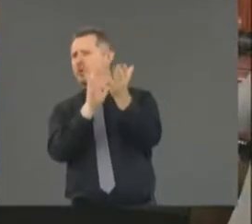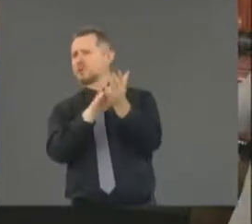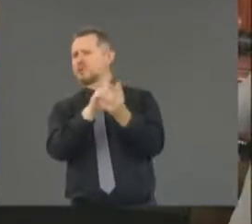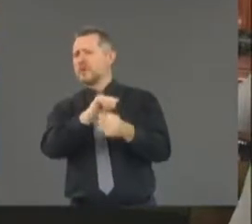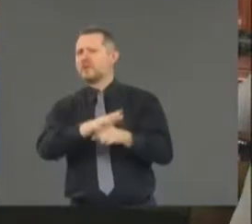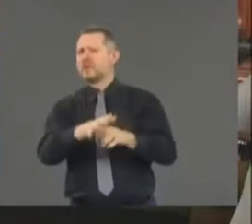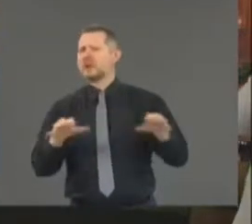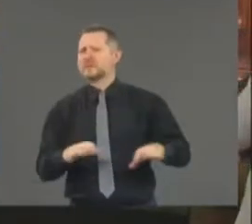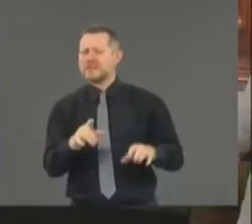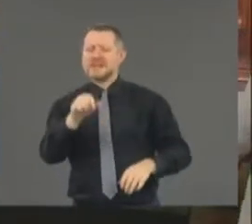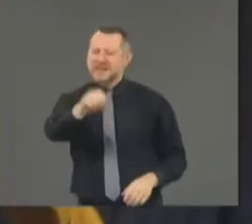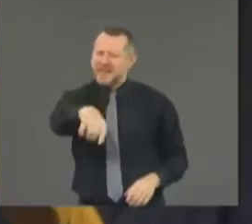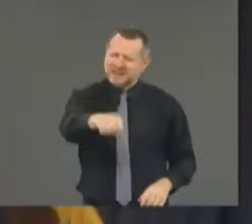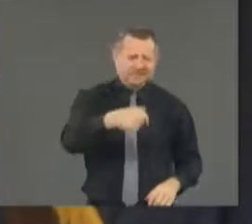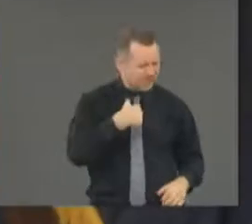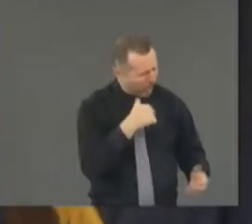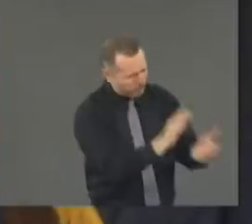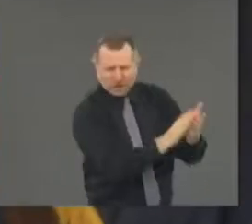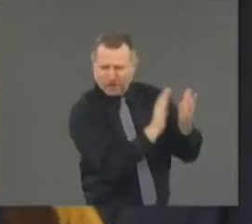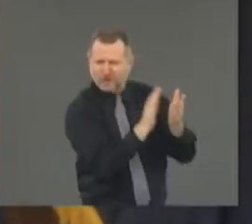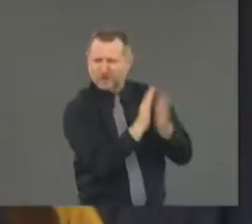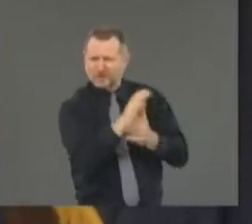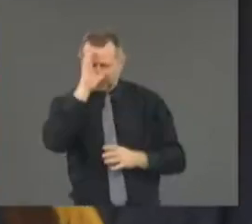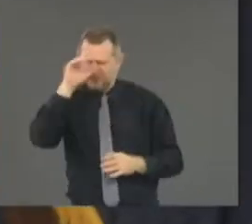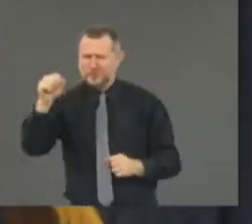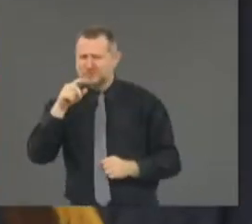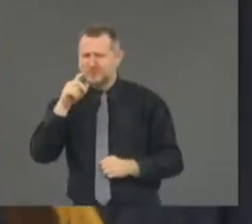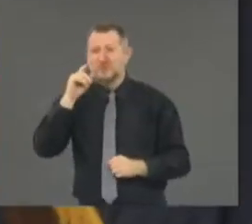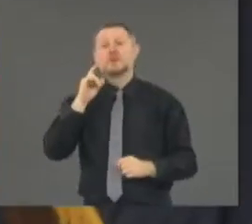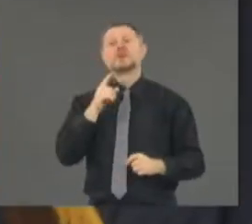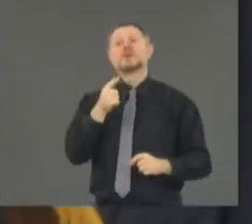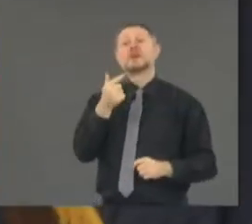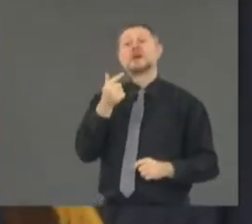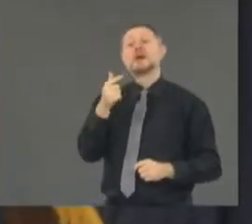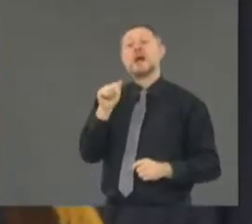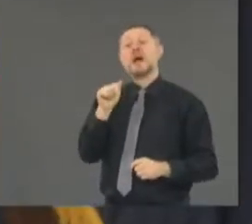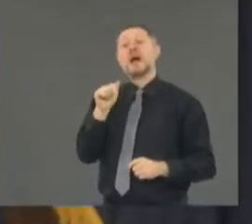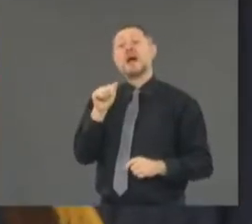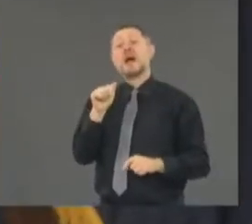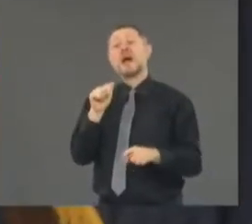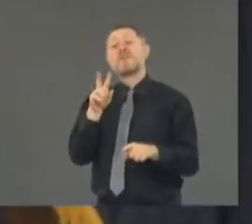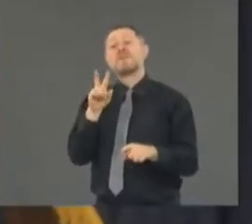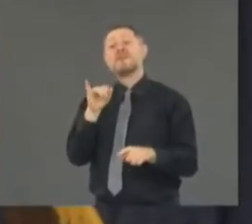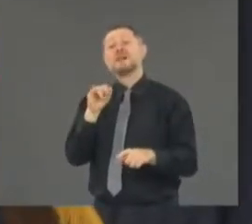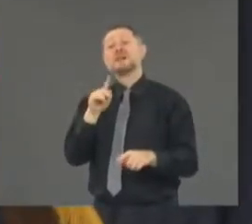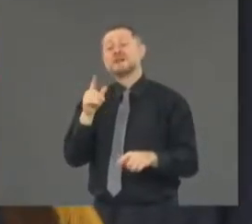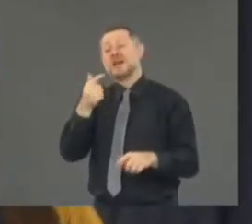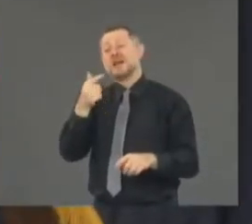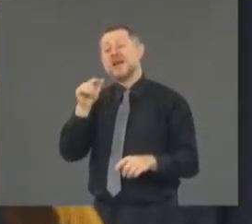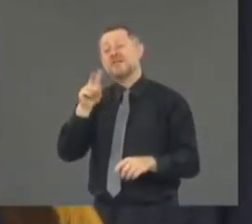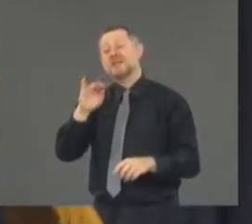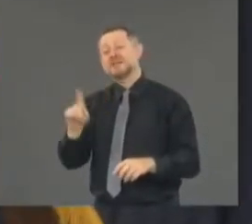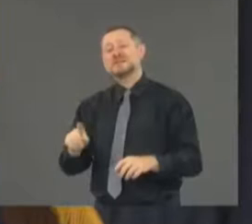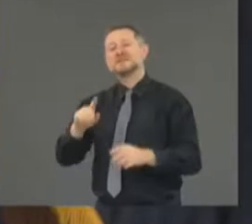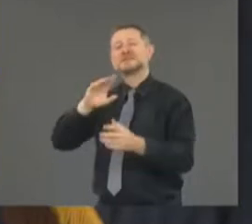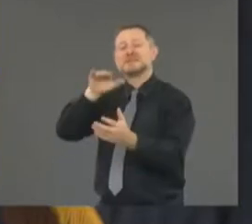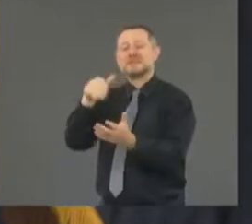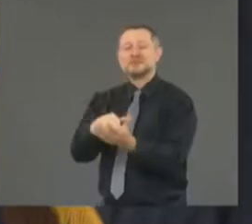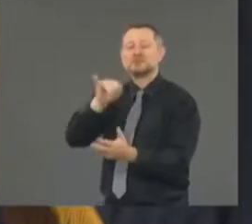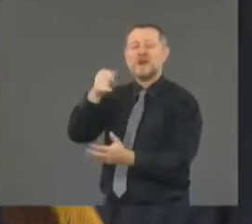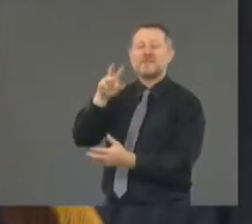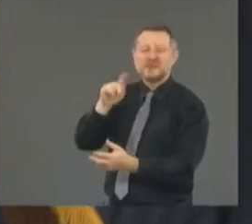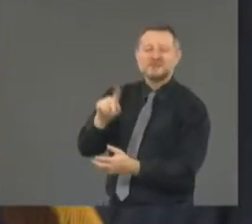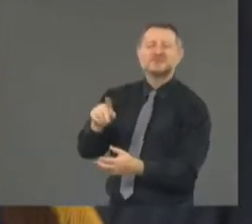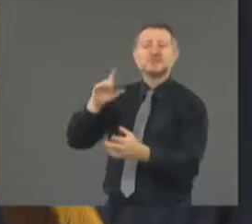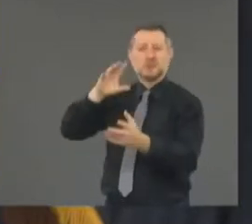things, helping us with Javits and the, with the Army Corps of Engineers and the additional beds. That